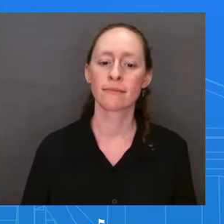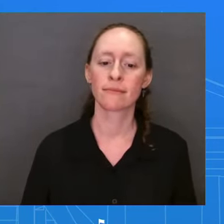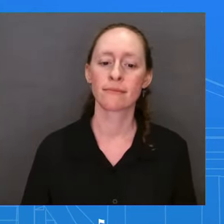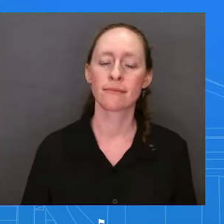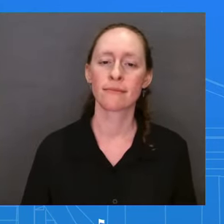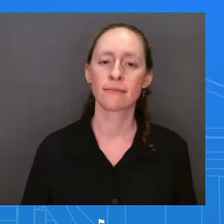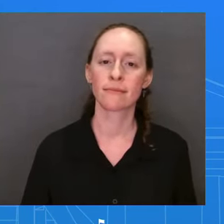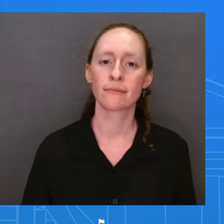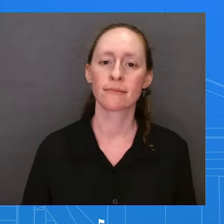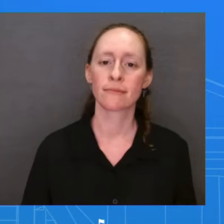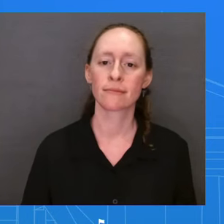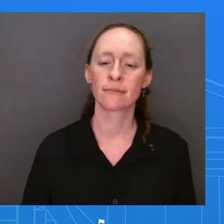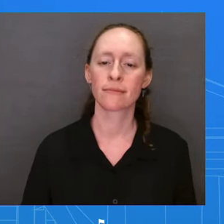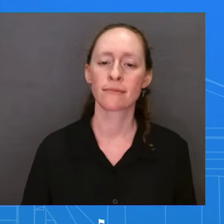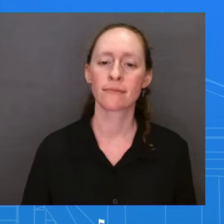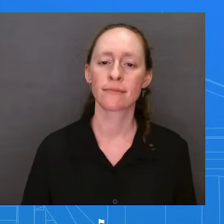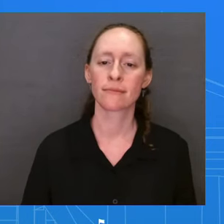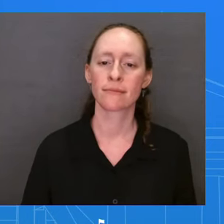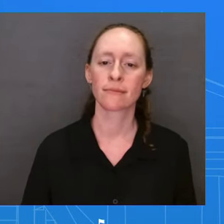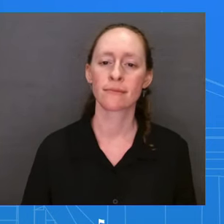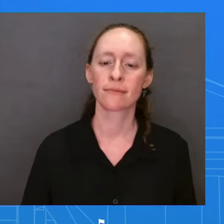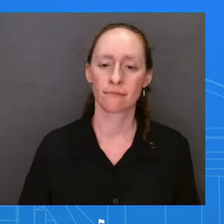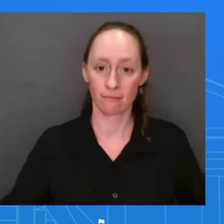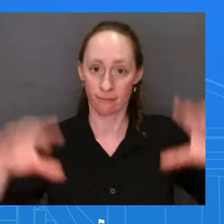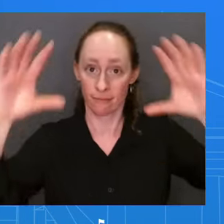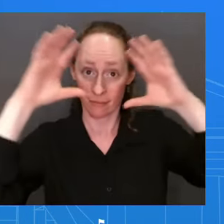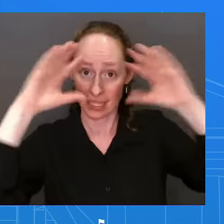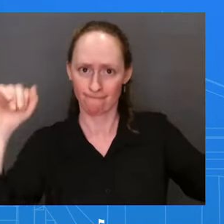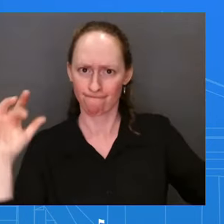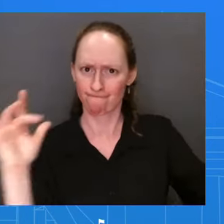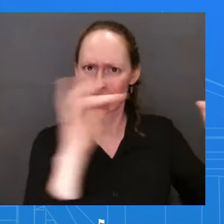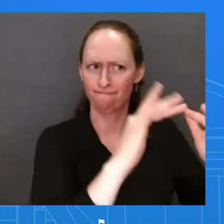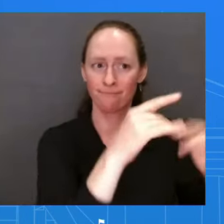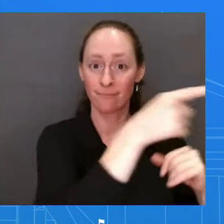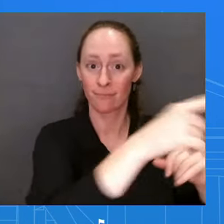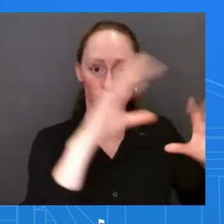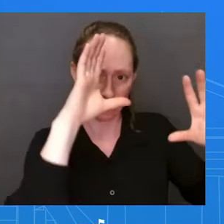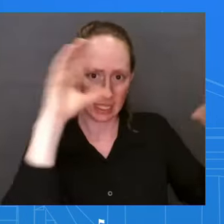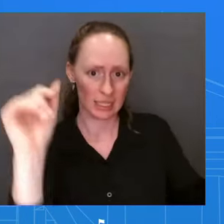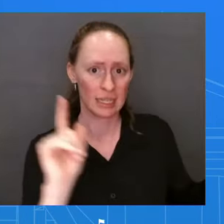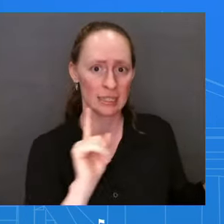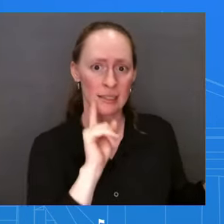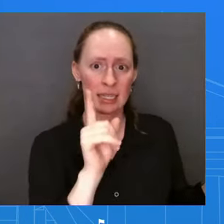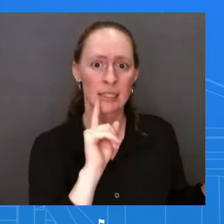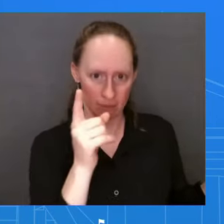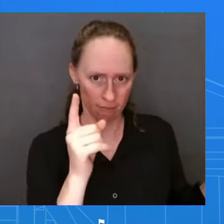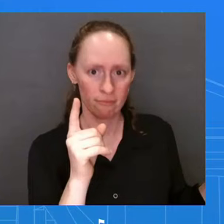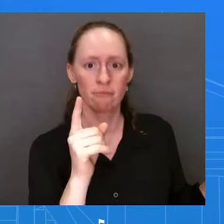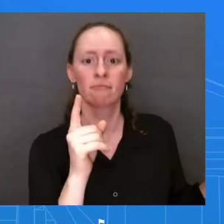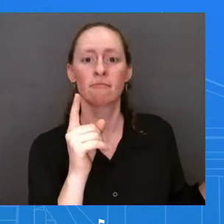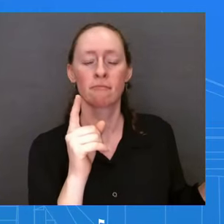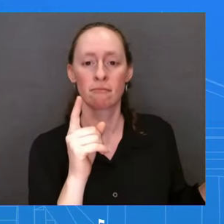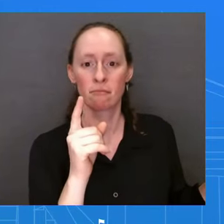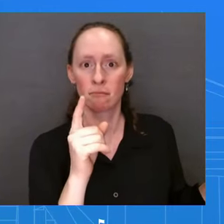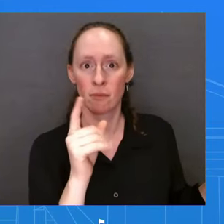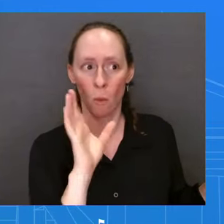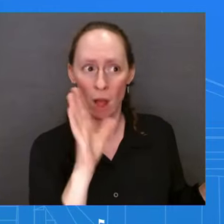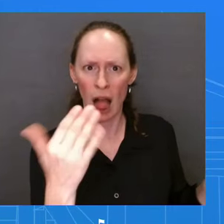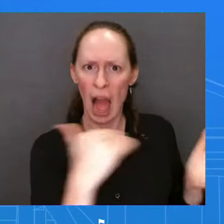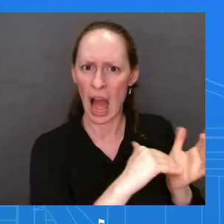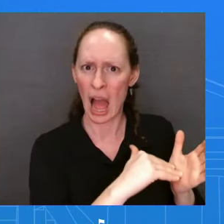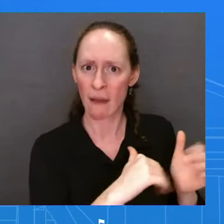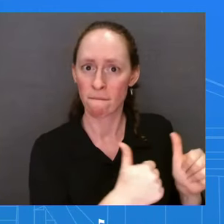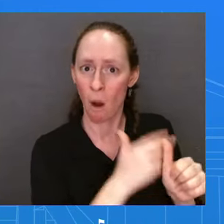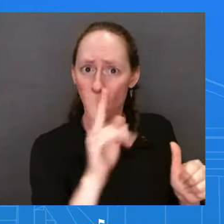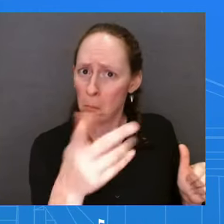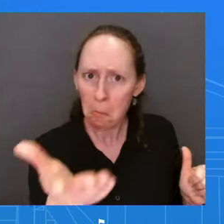he had said that there would be a second one. So it sounds like that hasn't happened yet, though. Do you expect that to don't have any call to read out to you today. Okay. And then